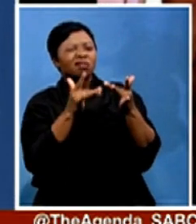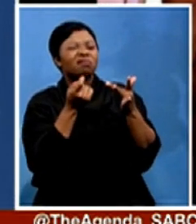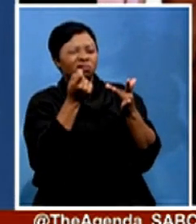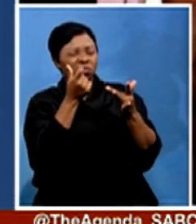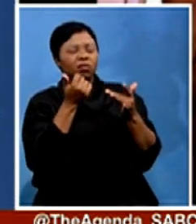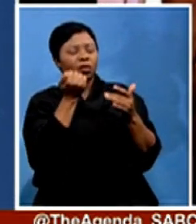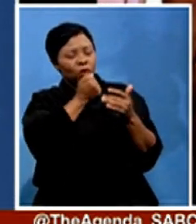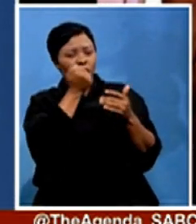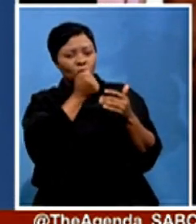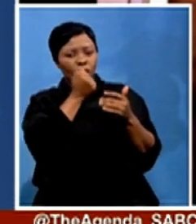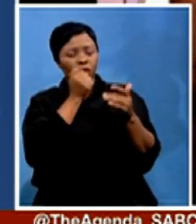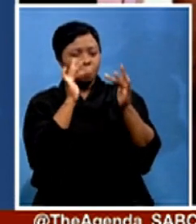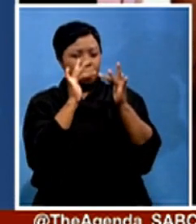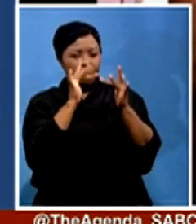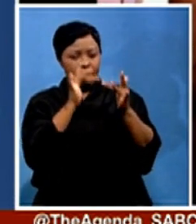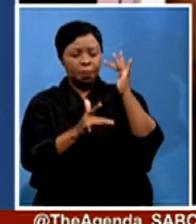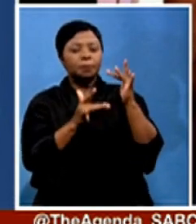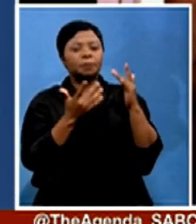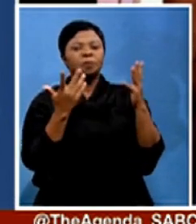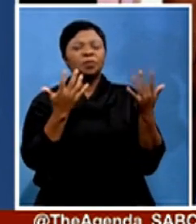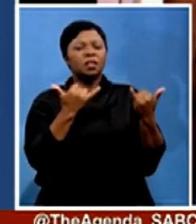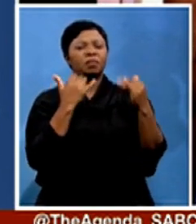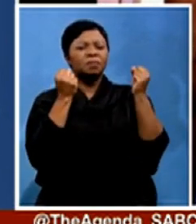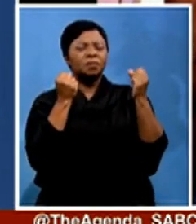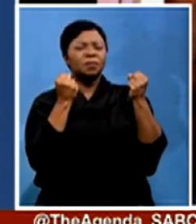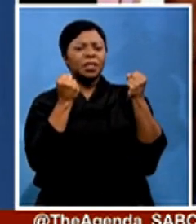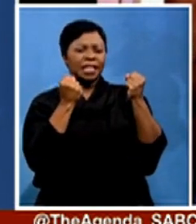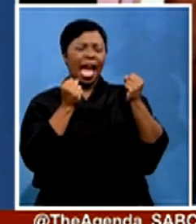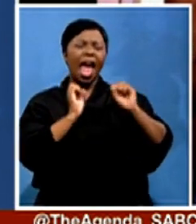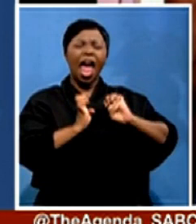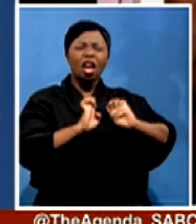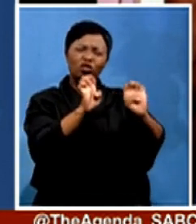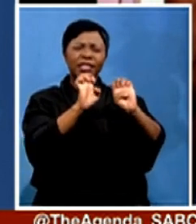about the sense of urgency in getting things done in Mozambique.